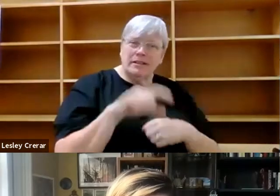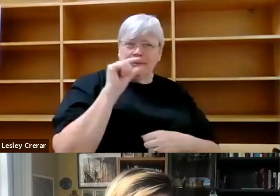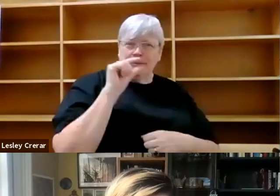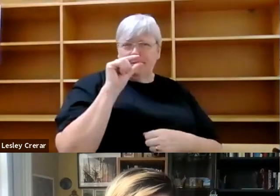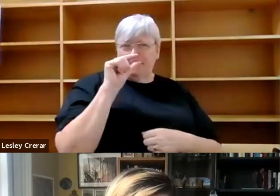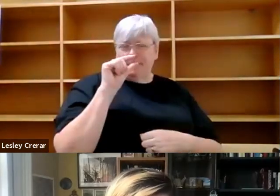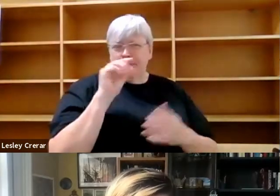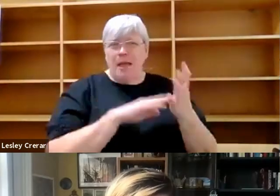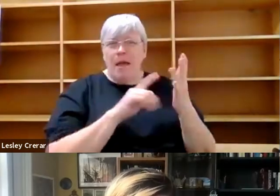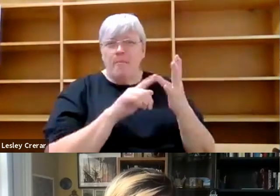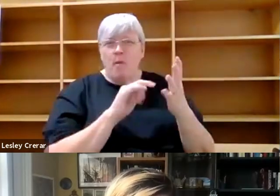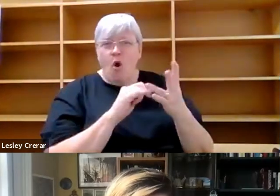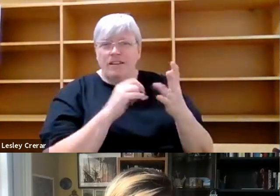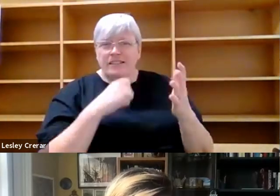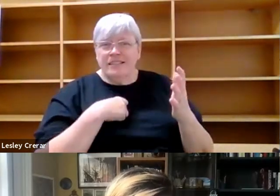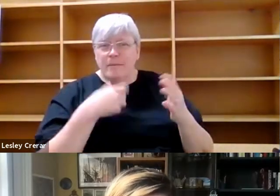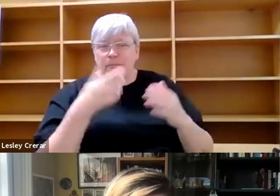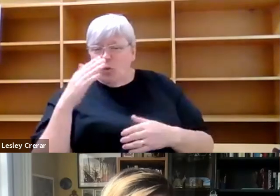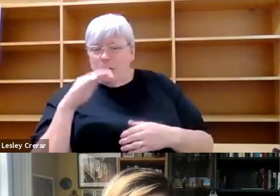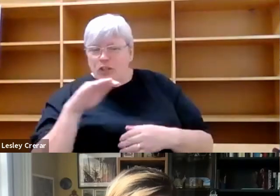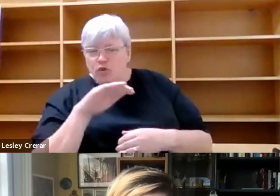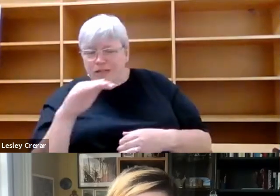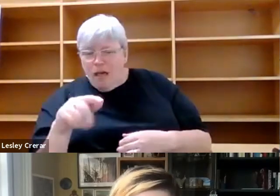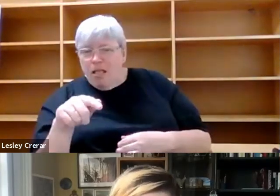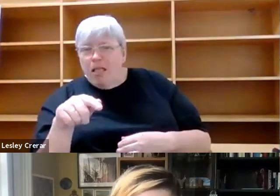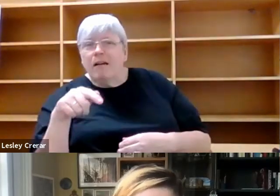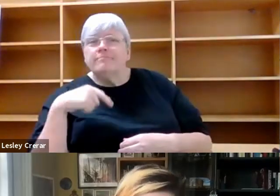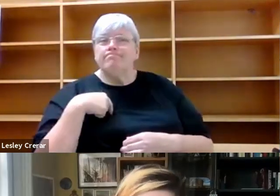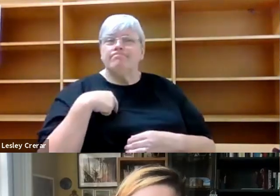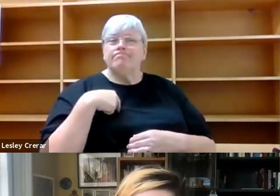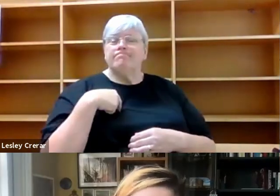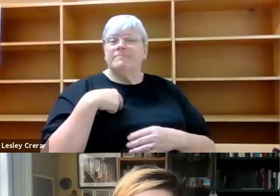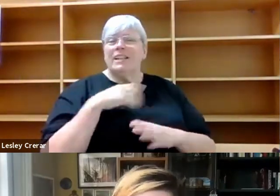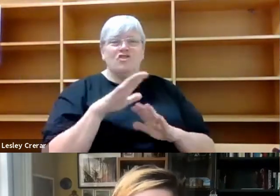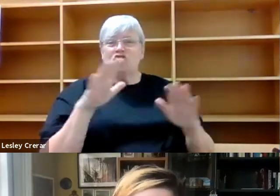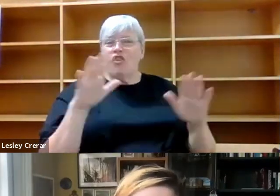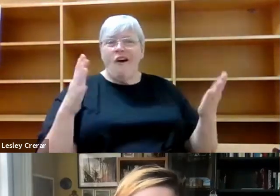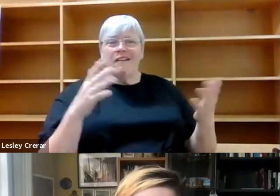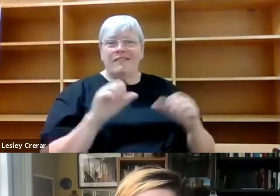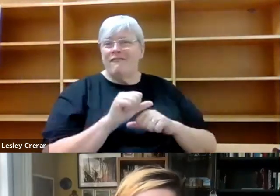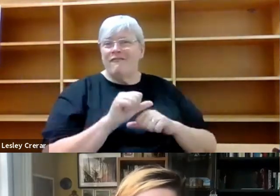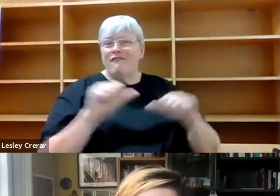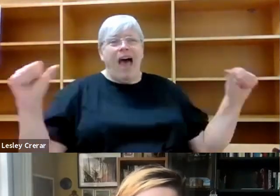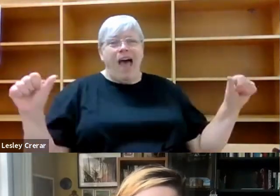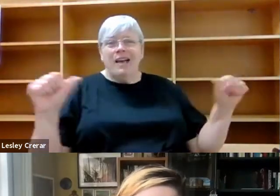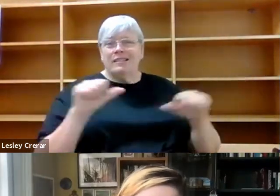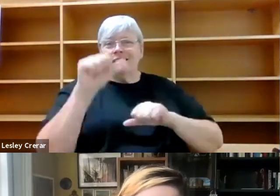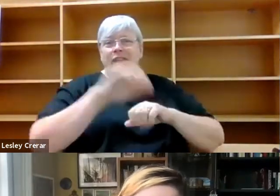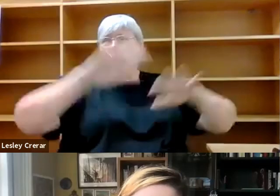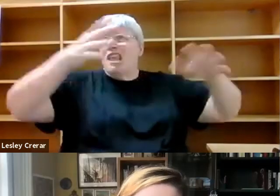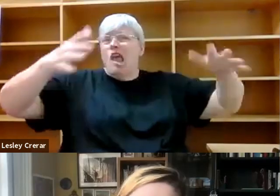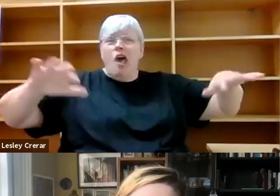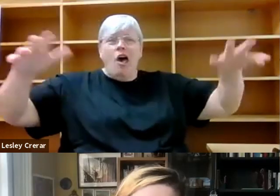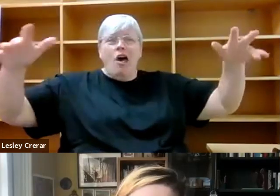moss that grows on my windowsill. It's like, I, it's, it's not, you know, vast unfolding fields. It's not